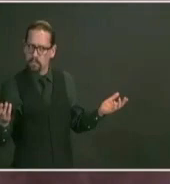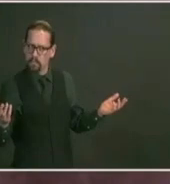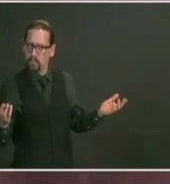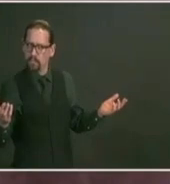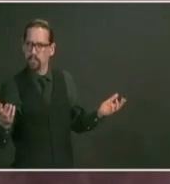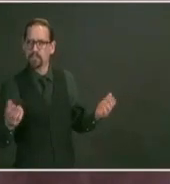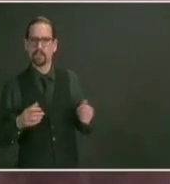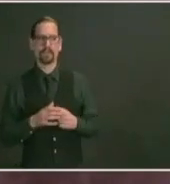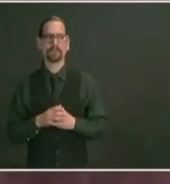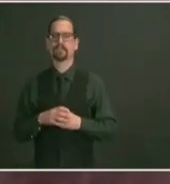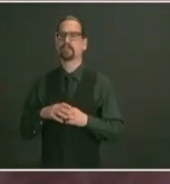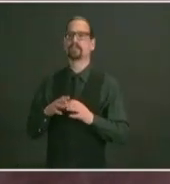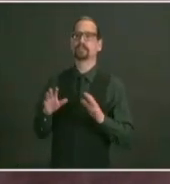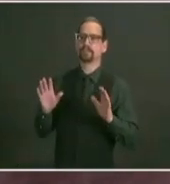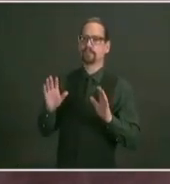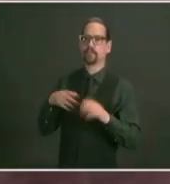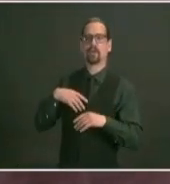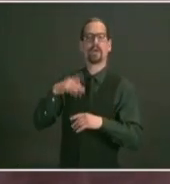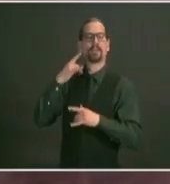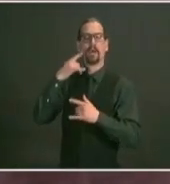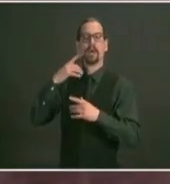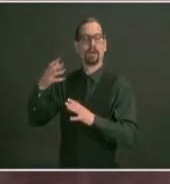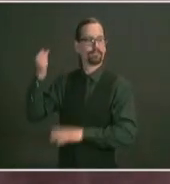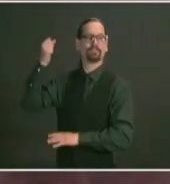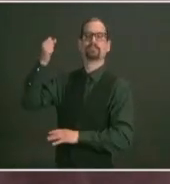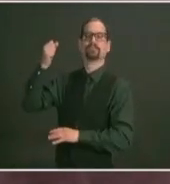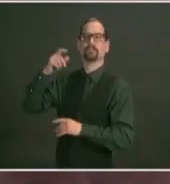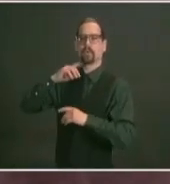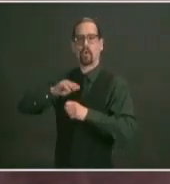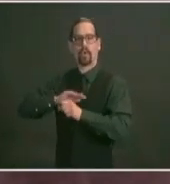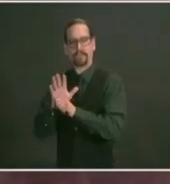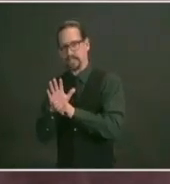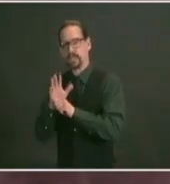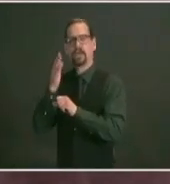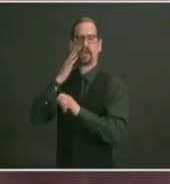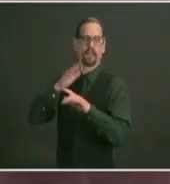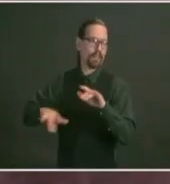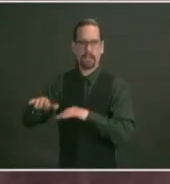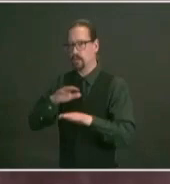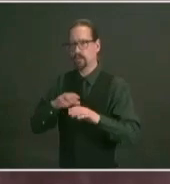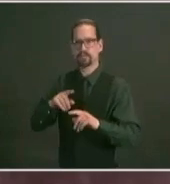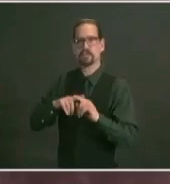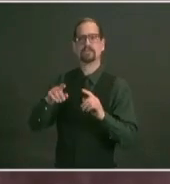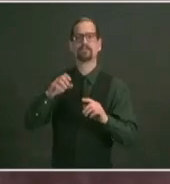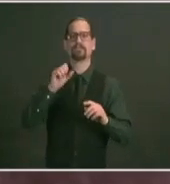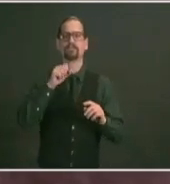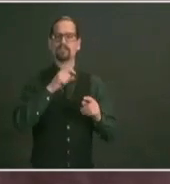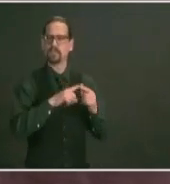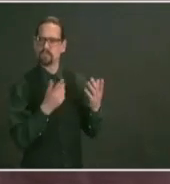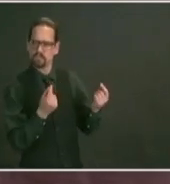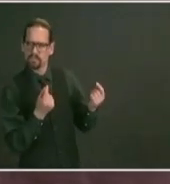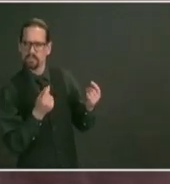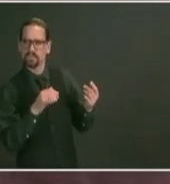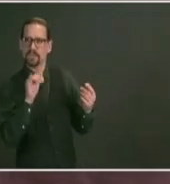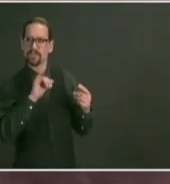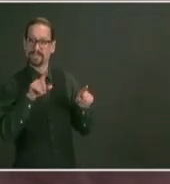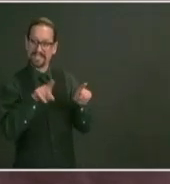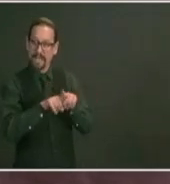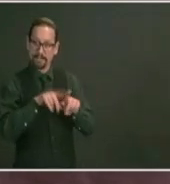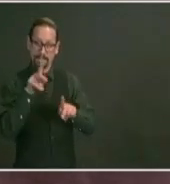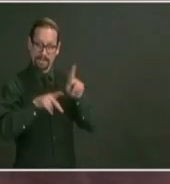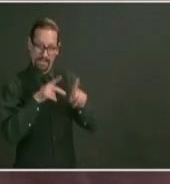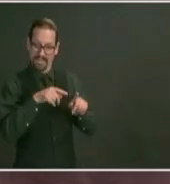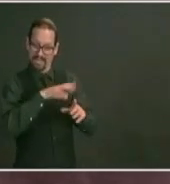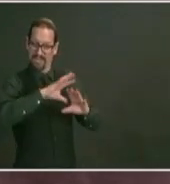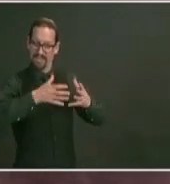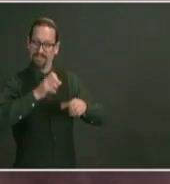and and i can tell you that the people who are affected by this plan are in fact the people who are most affected by so i'll get i answered again